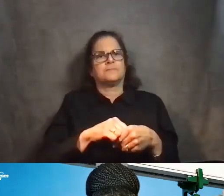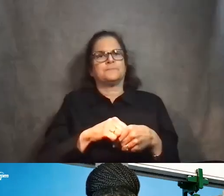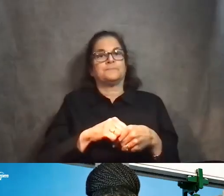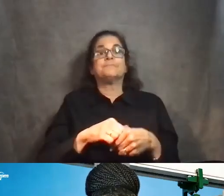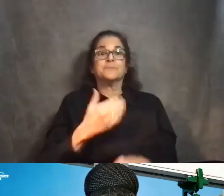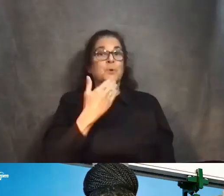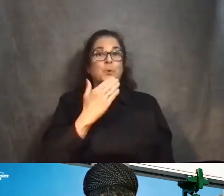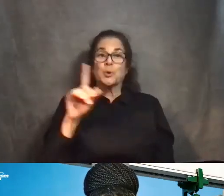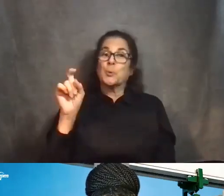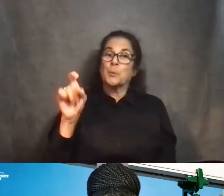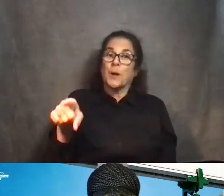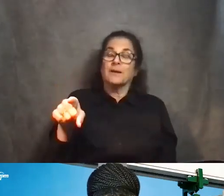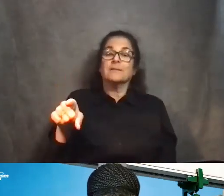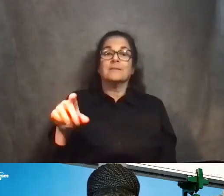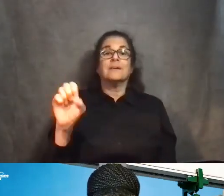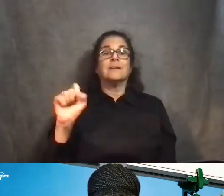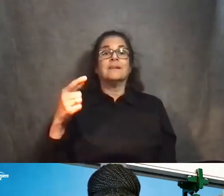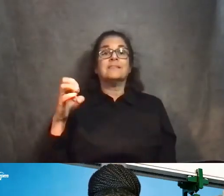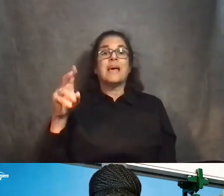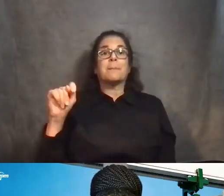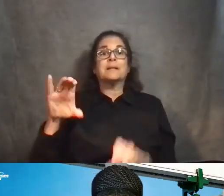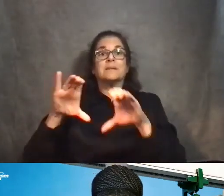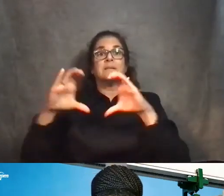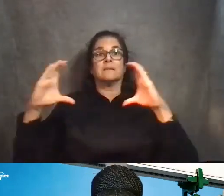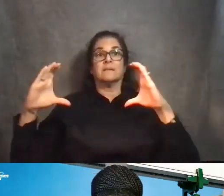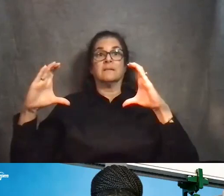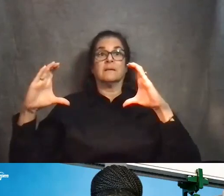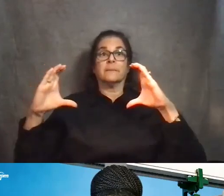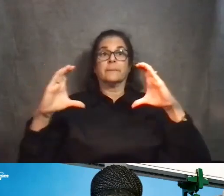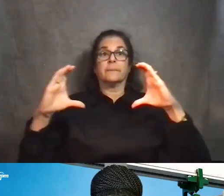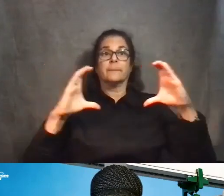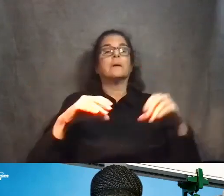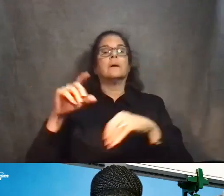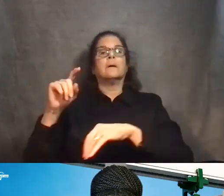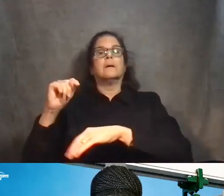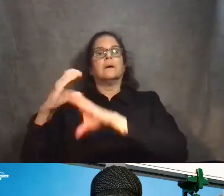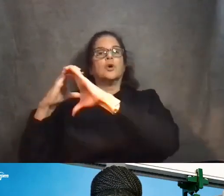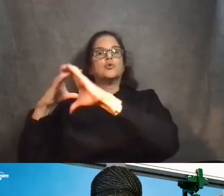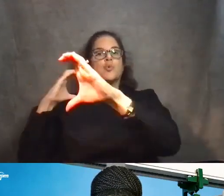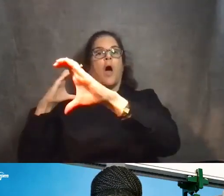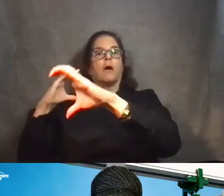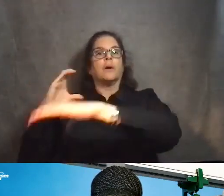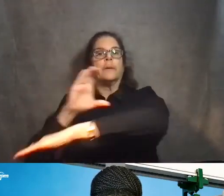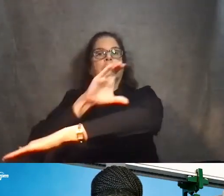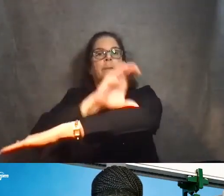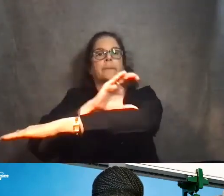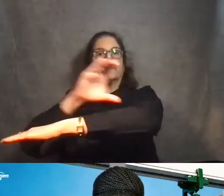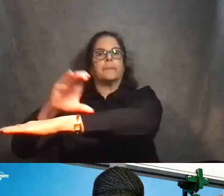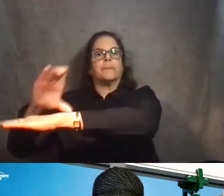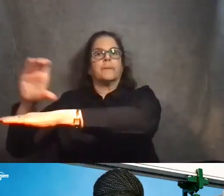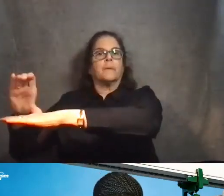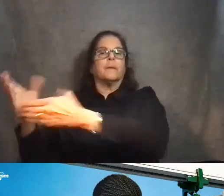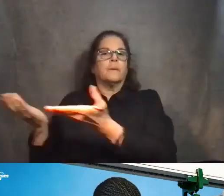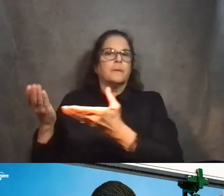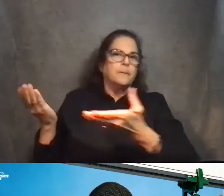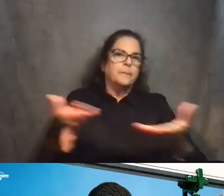question. So the segments will be delivered via a normal tractor trailer. It'll have a low boy trailer and we'll deliver them to